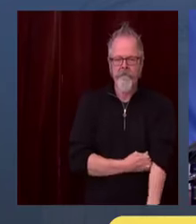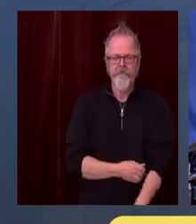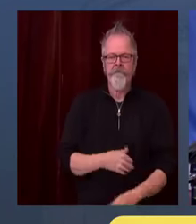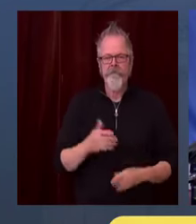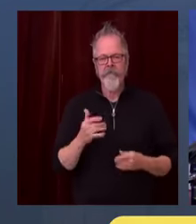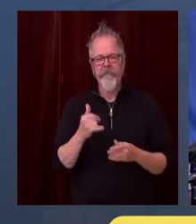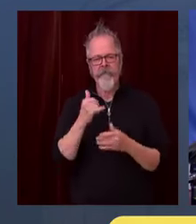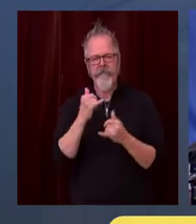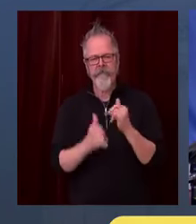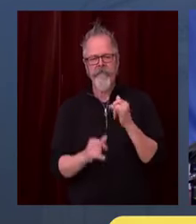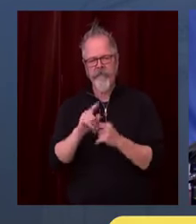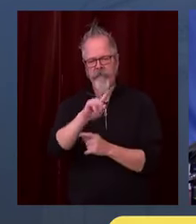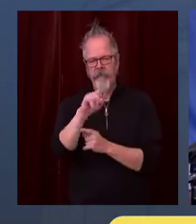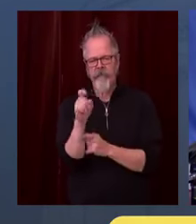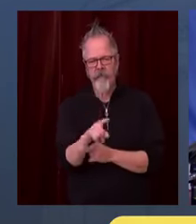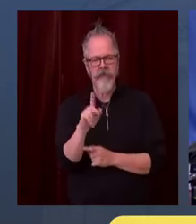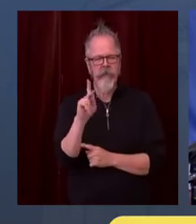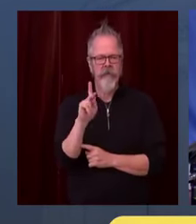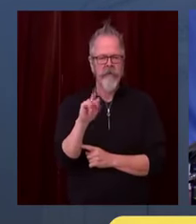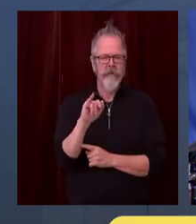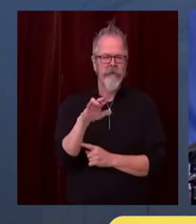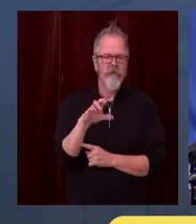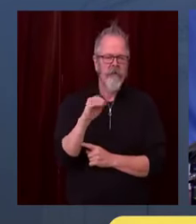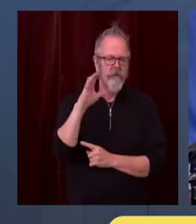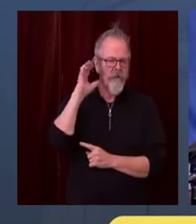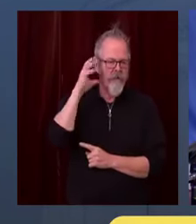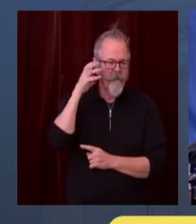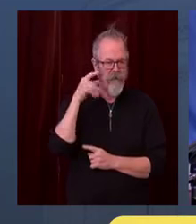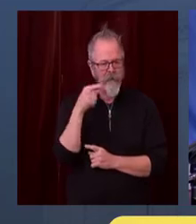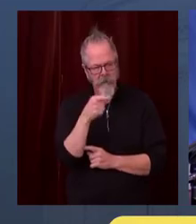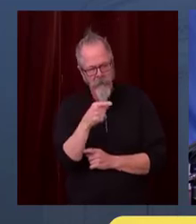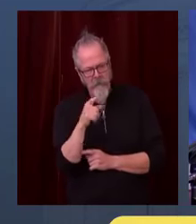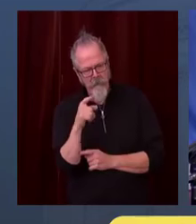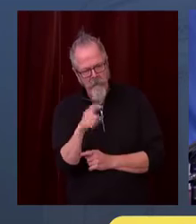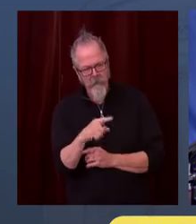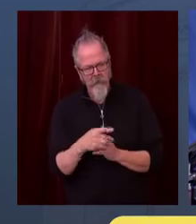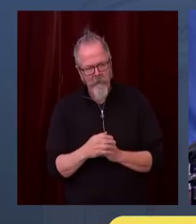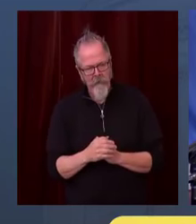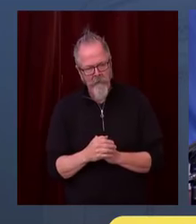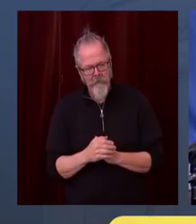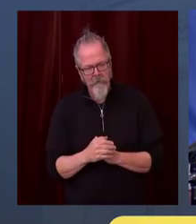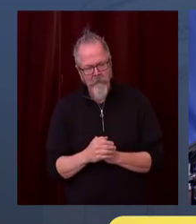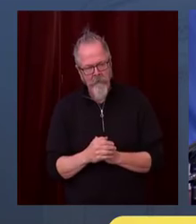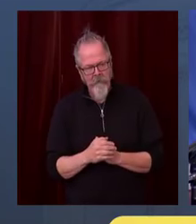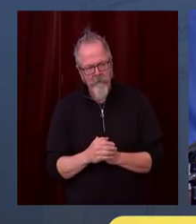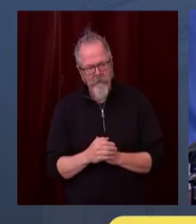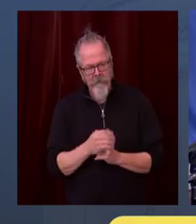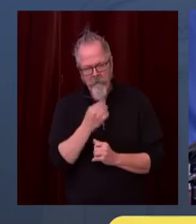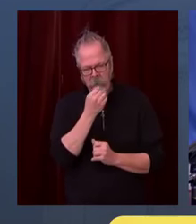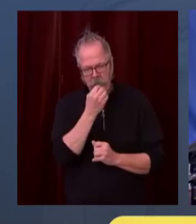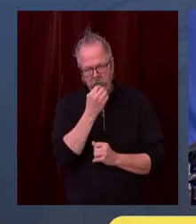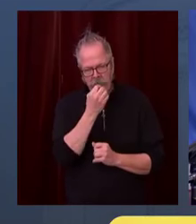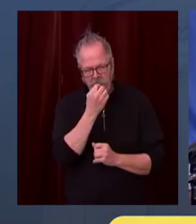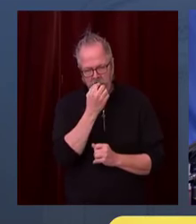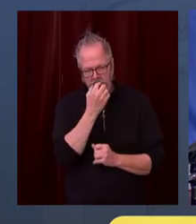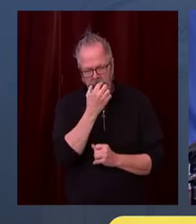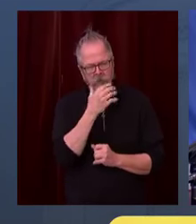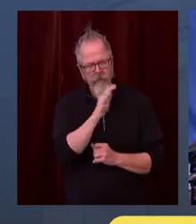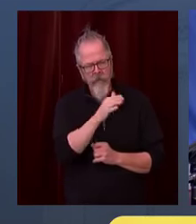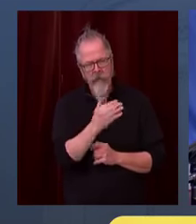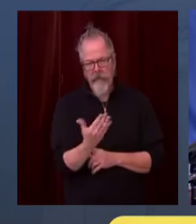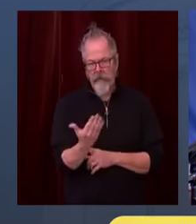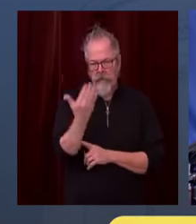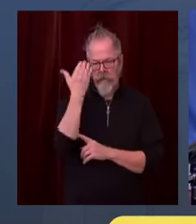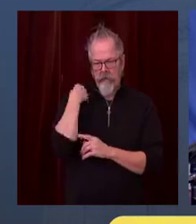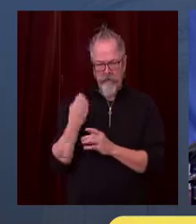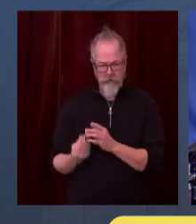Hi, Governor. During the original lockdown, the people who work in restaurants and bars, a great many of them that I spoke to were only able to survive that